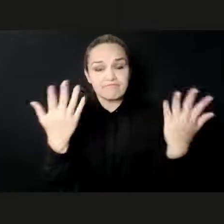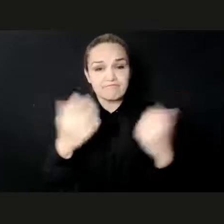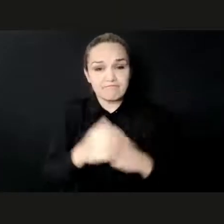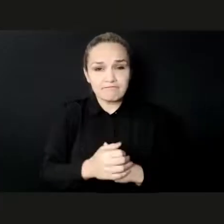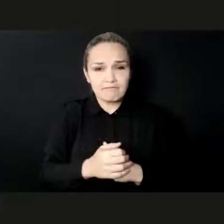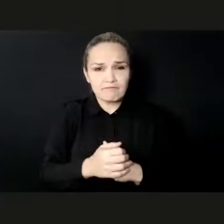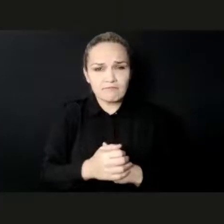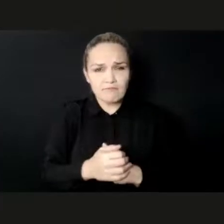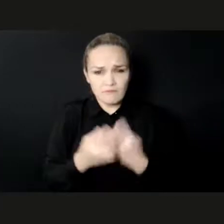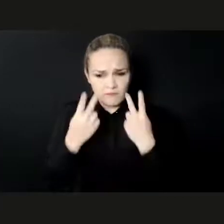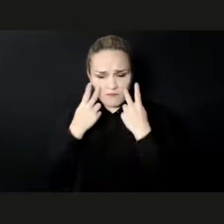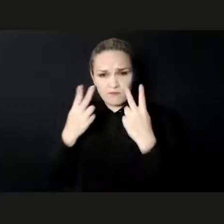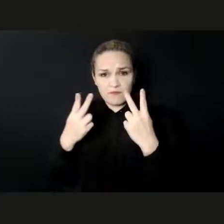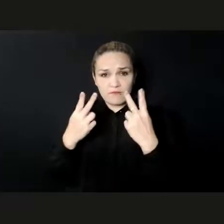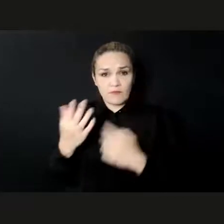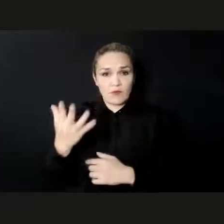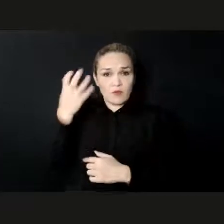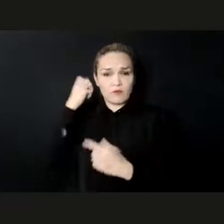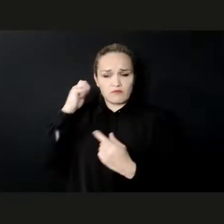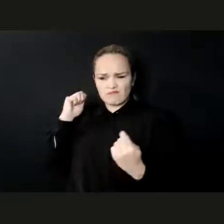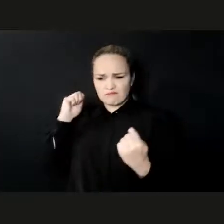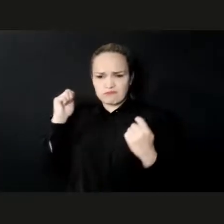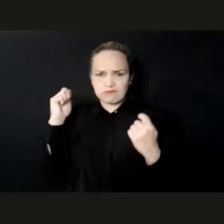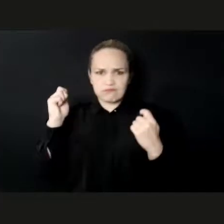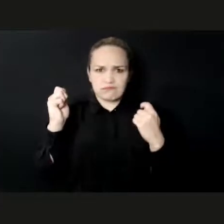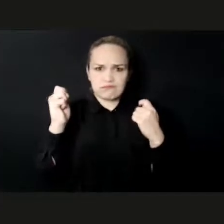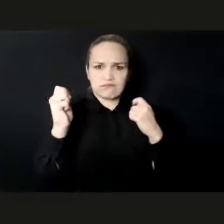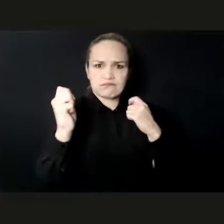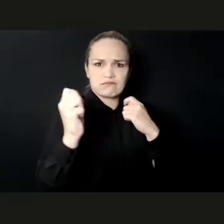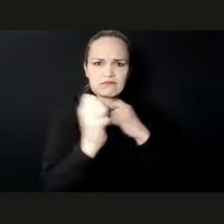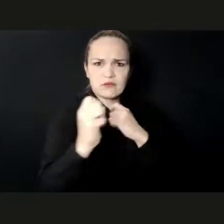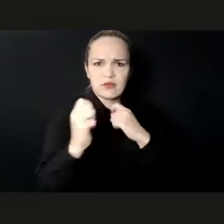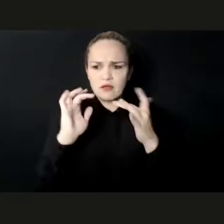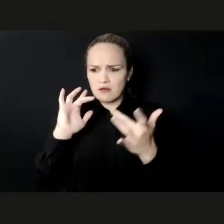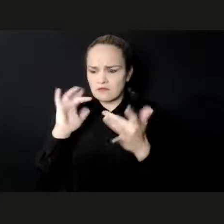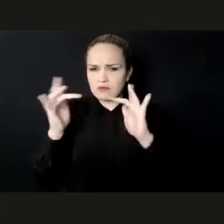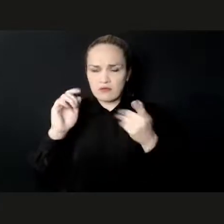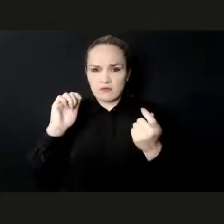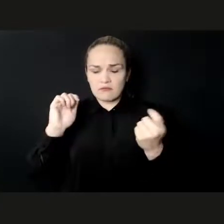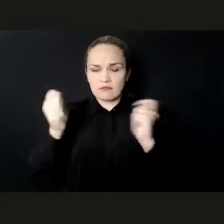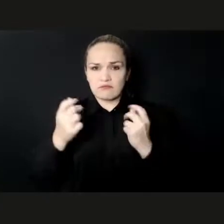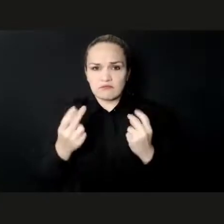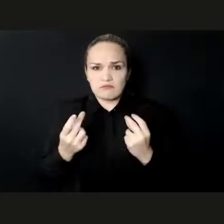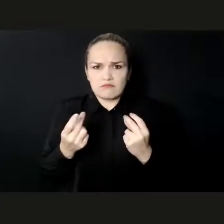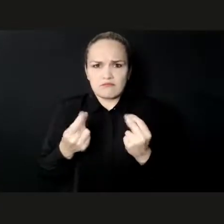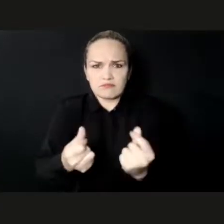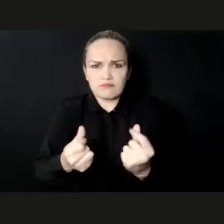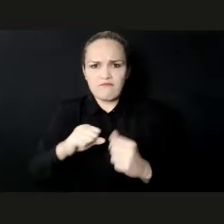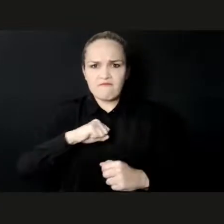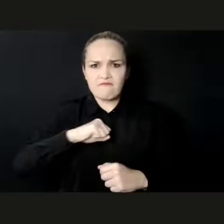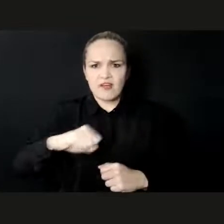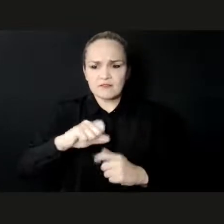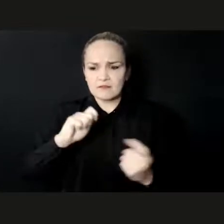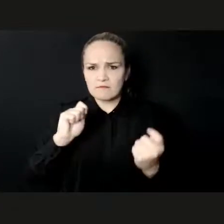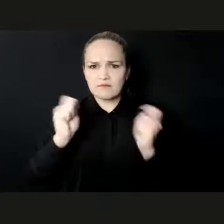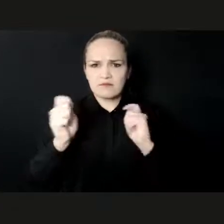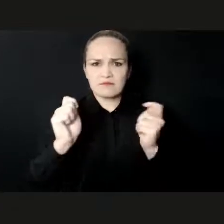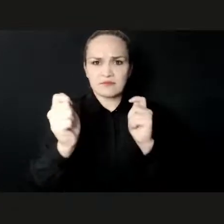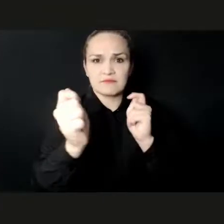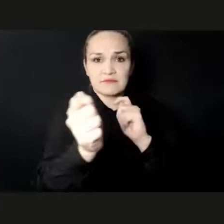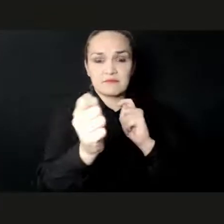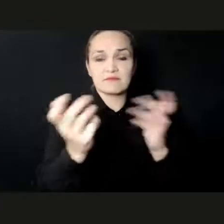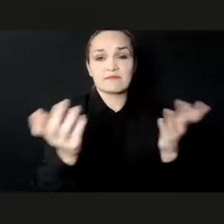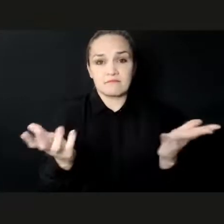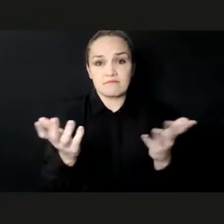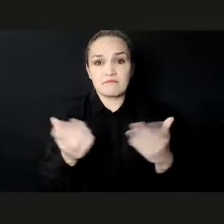are expanding the scope, potential and uptake of the creative industries at the global